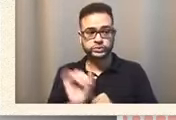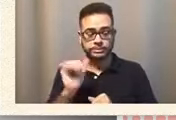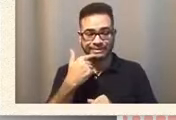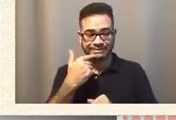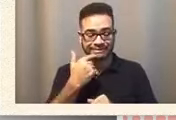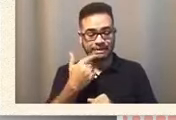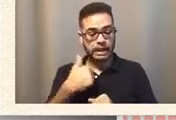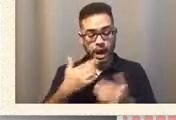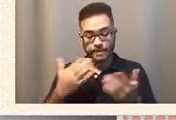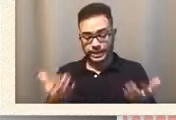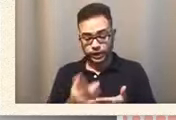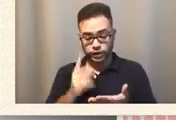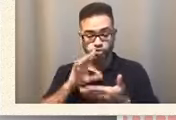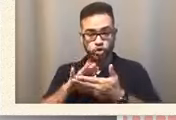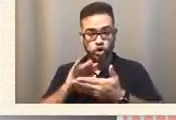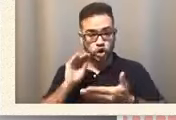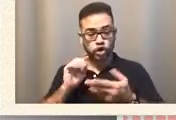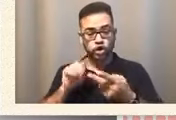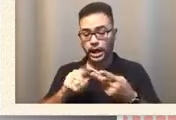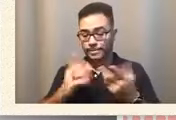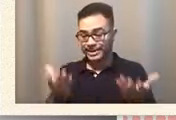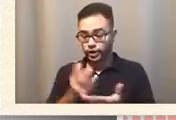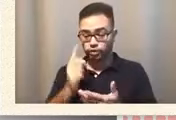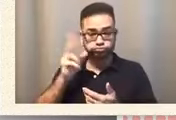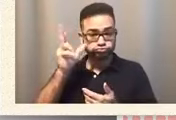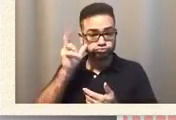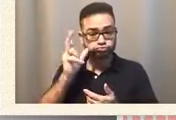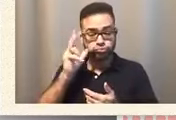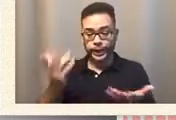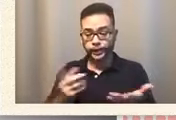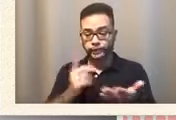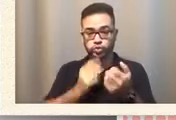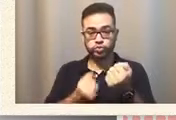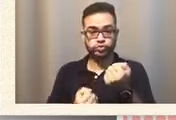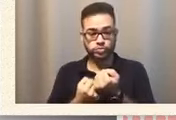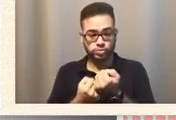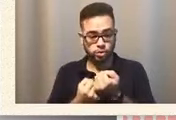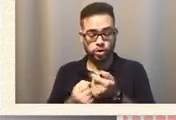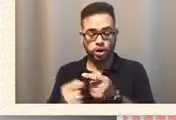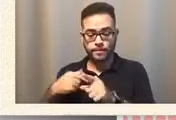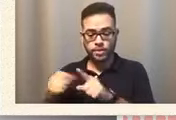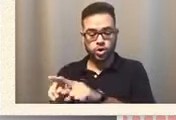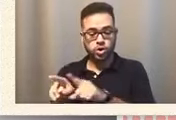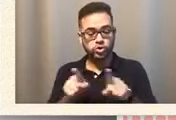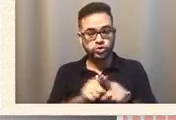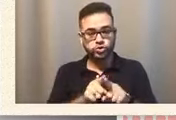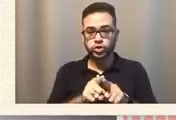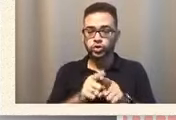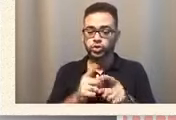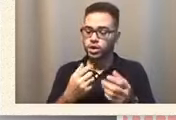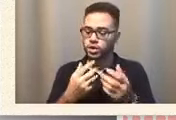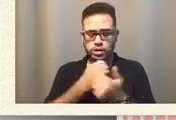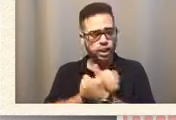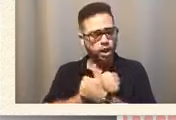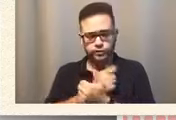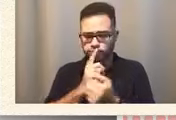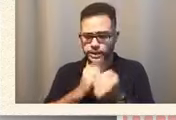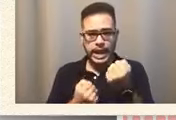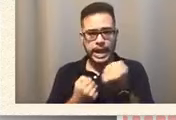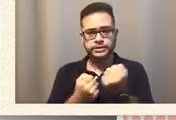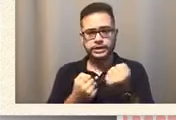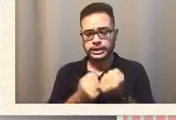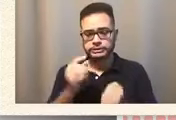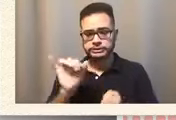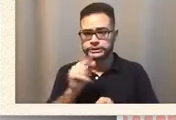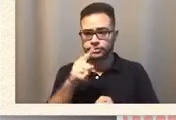learn. I'm here to hear. I'm here to support. I'm also love to be an advocate like you guys and five for what